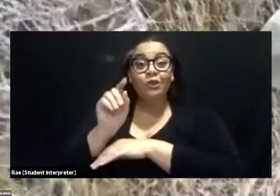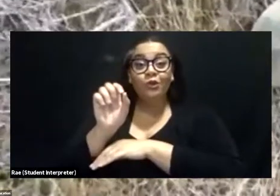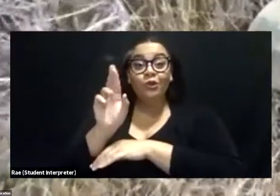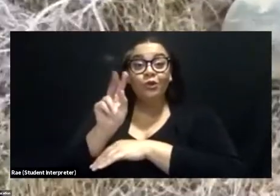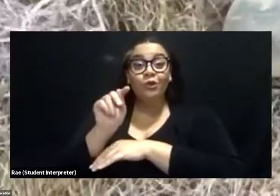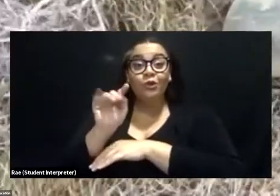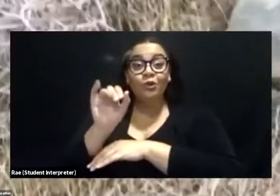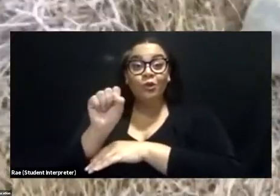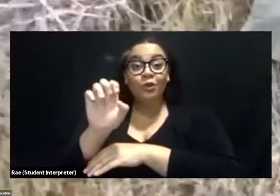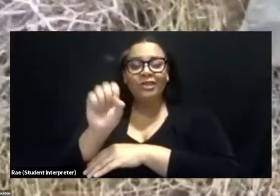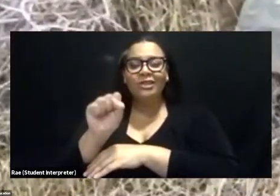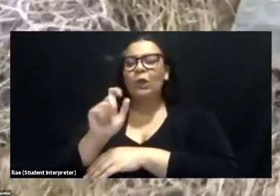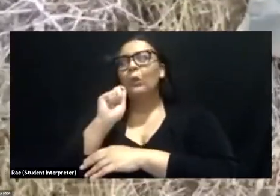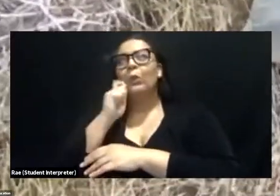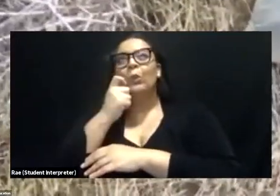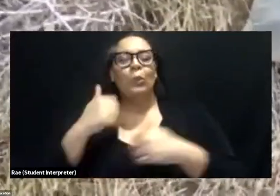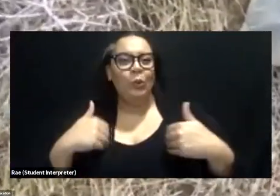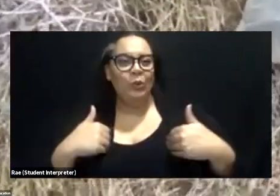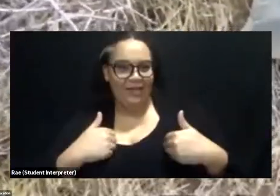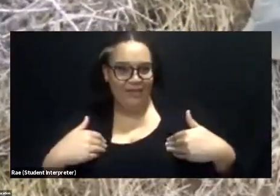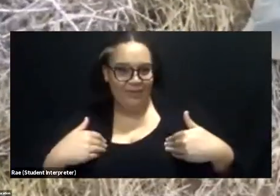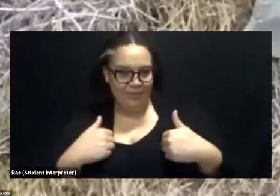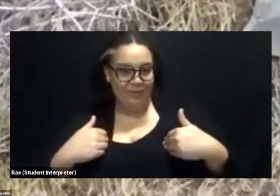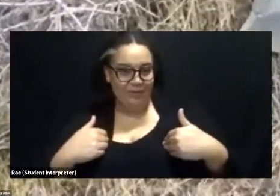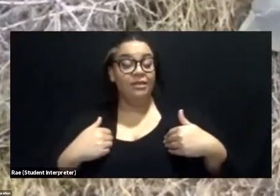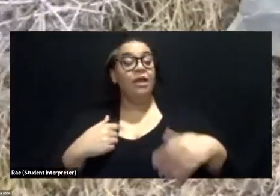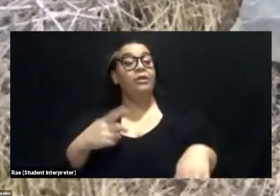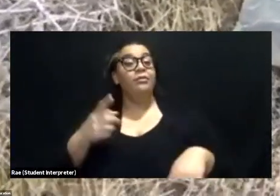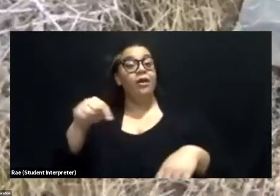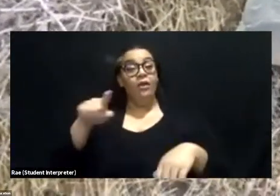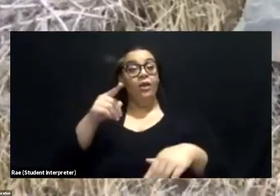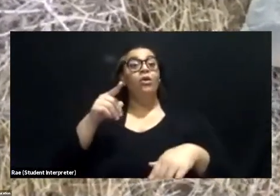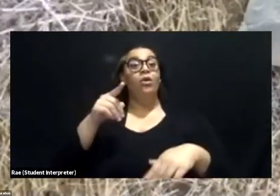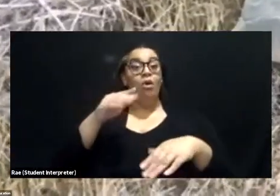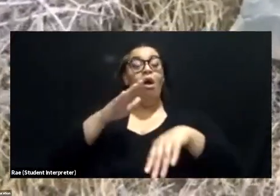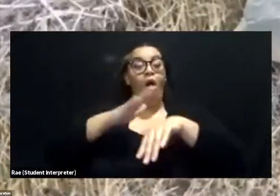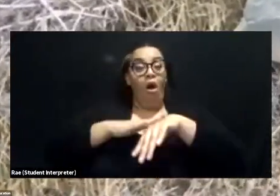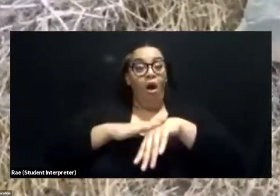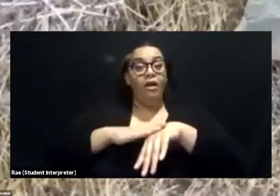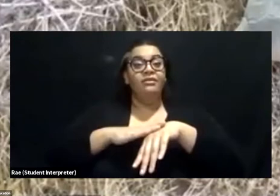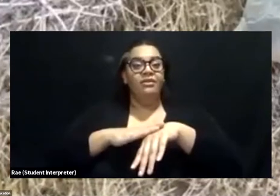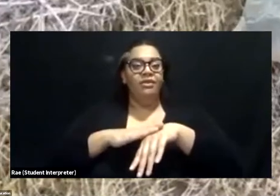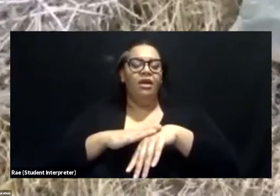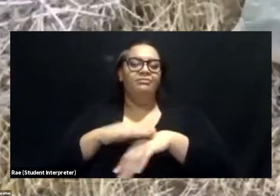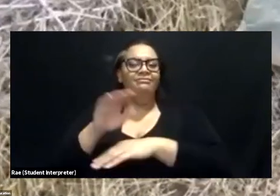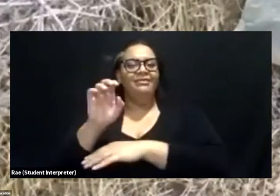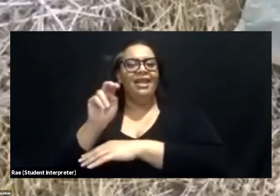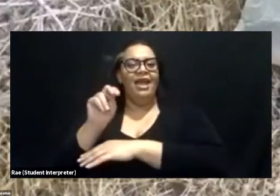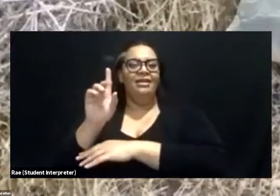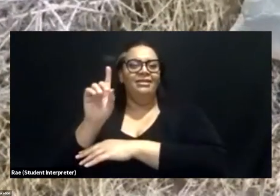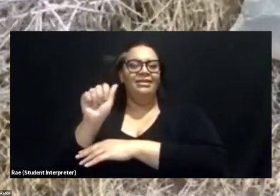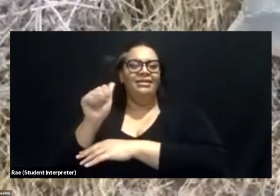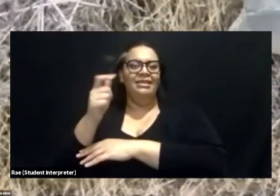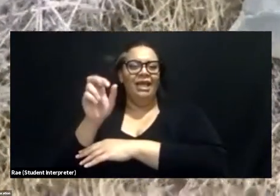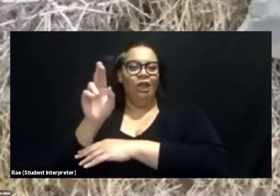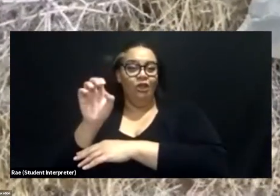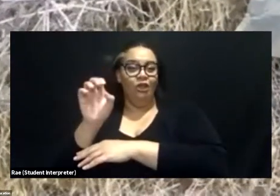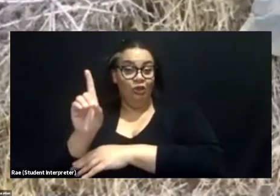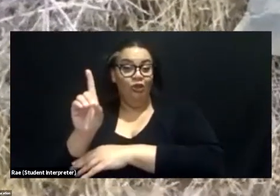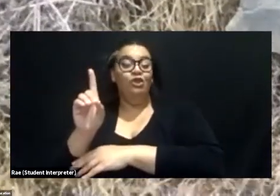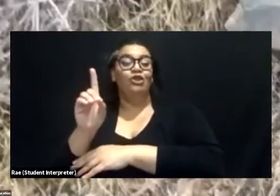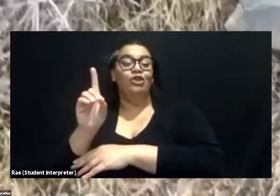cool animals. They're actually on the endangered species list. There's not very many of them left in the wild.